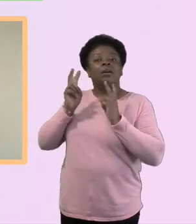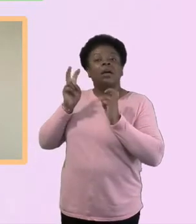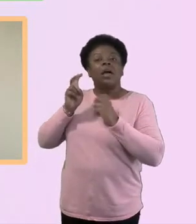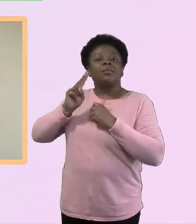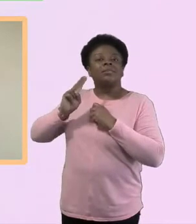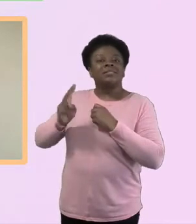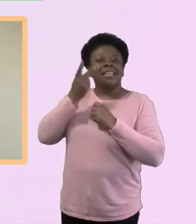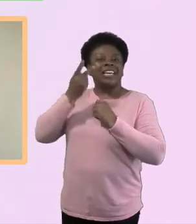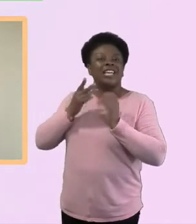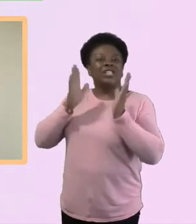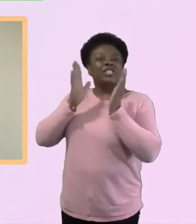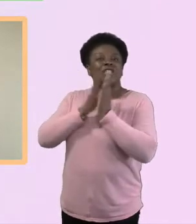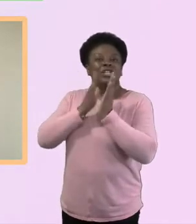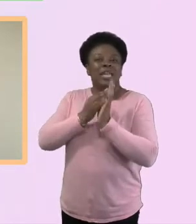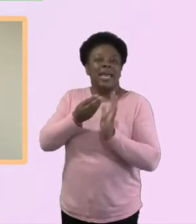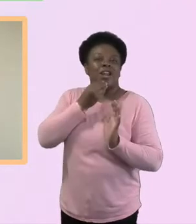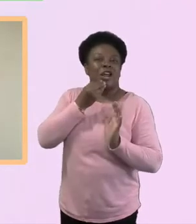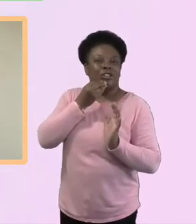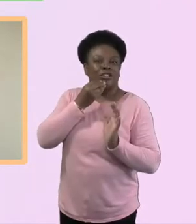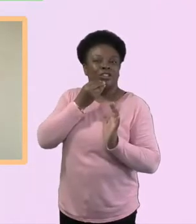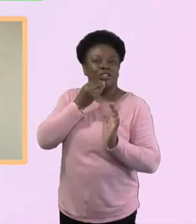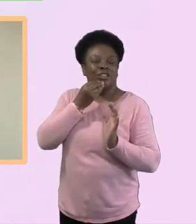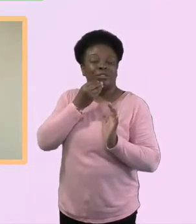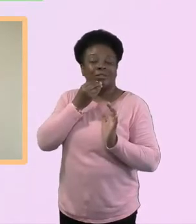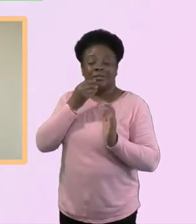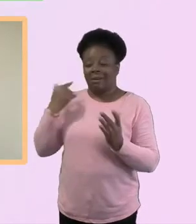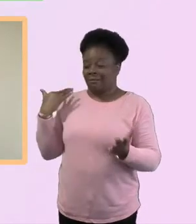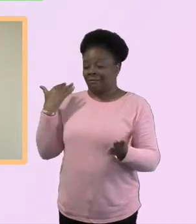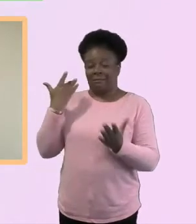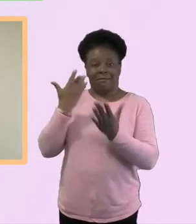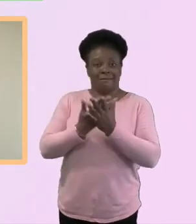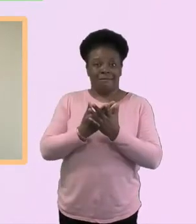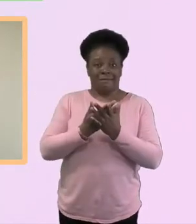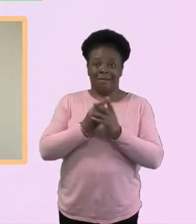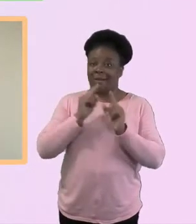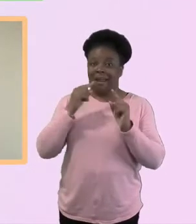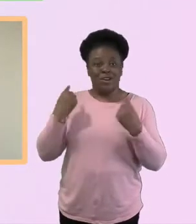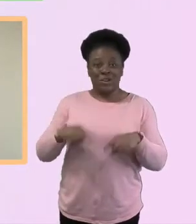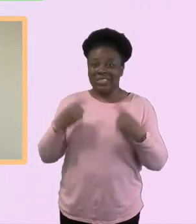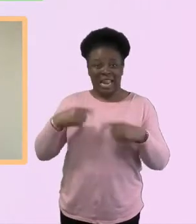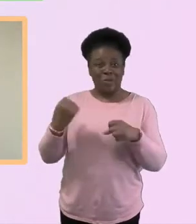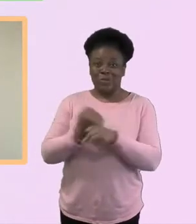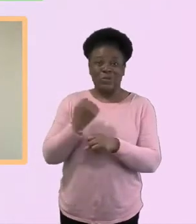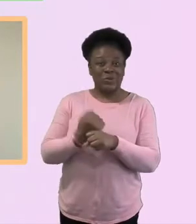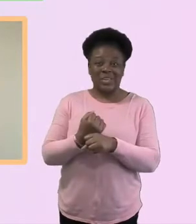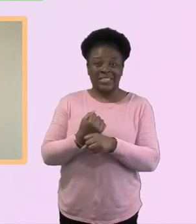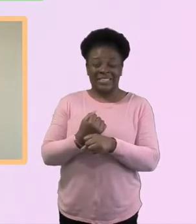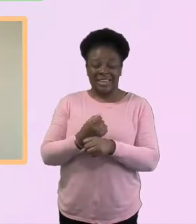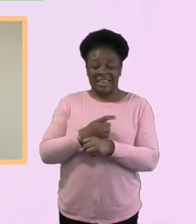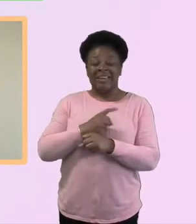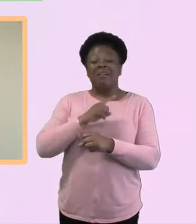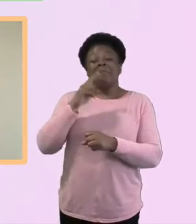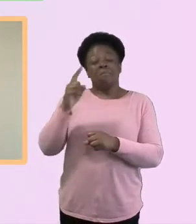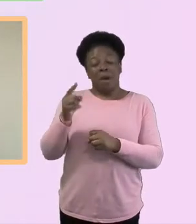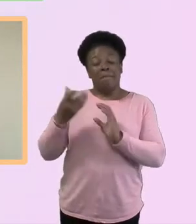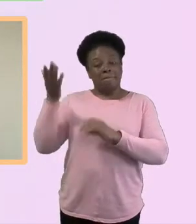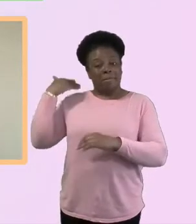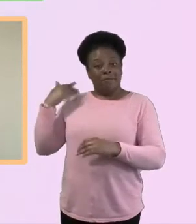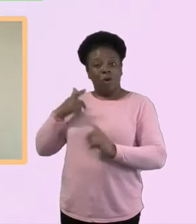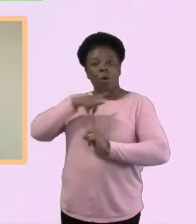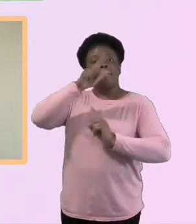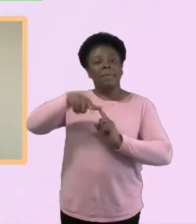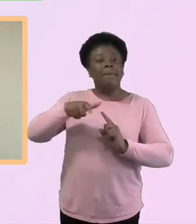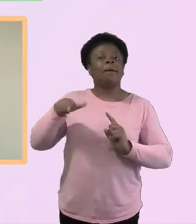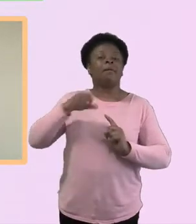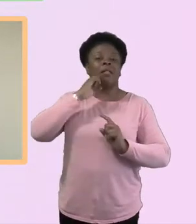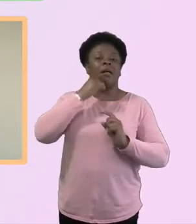we haven't done now for over a year. And that was probably one of the main stage. That's where everybody just came around and had lunch and it was great. And we'd have a